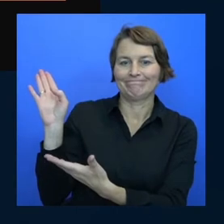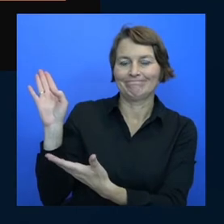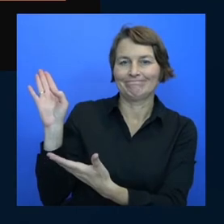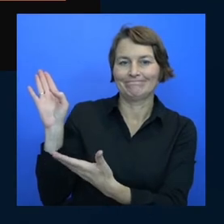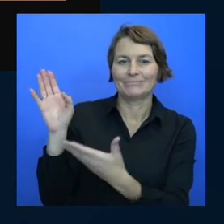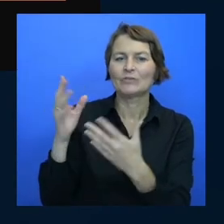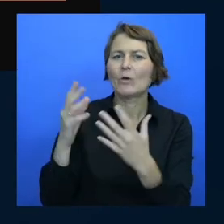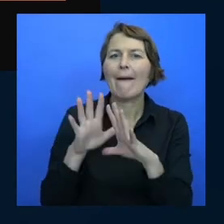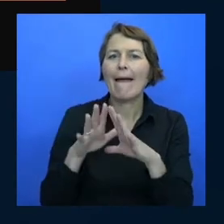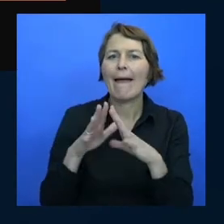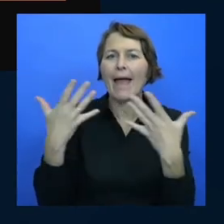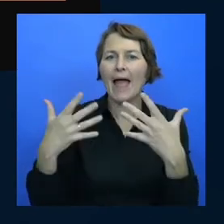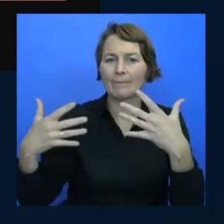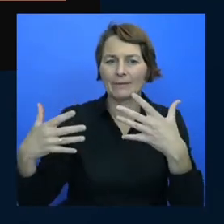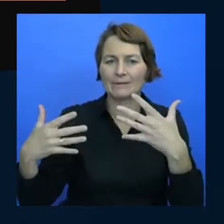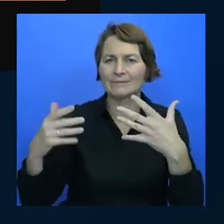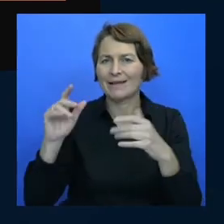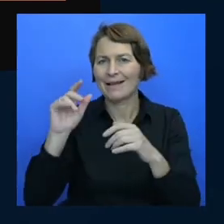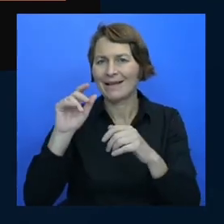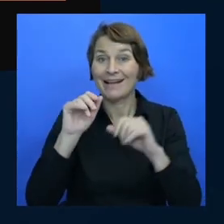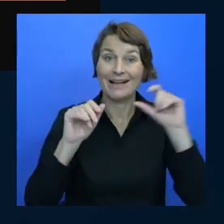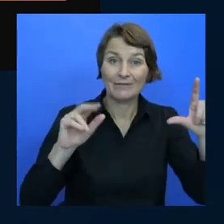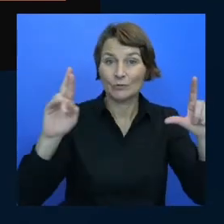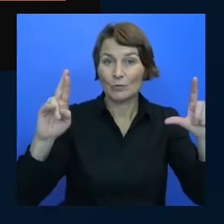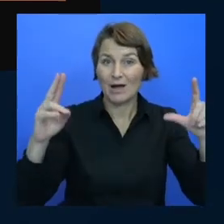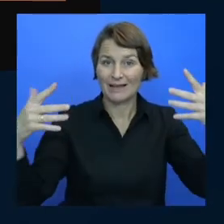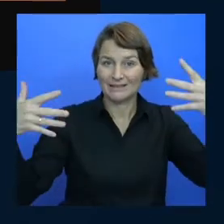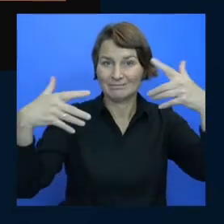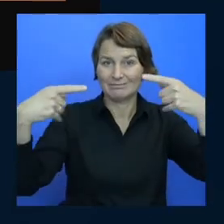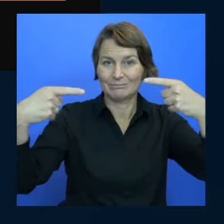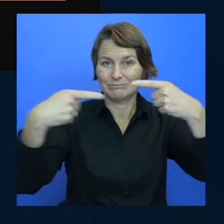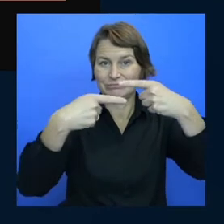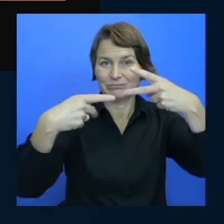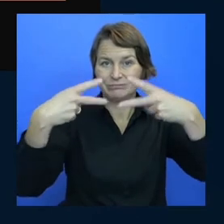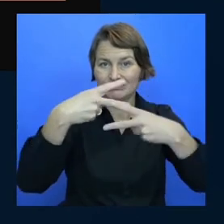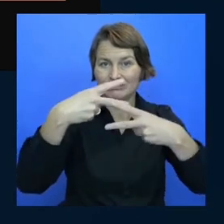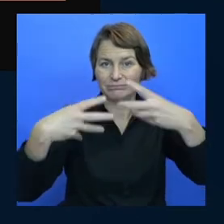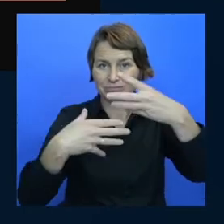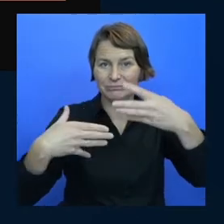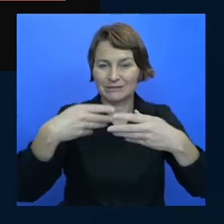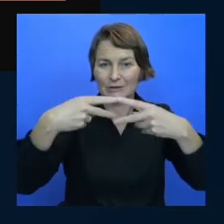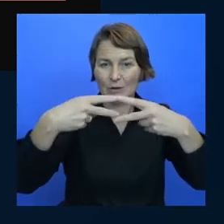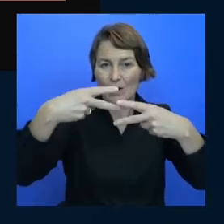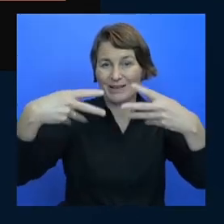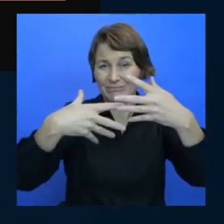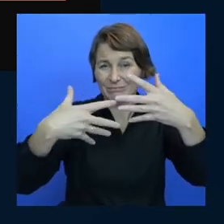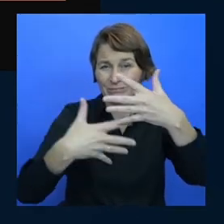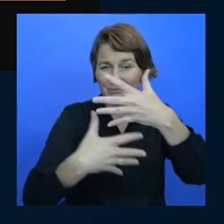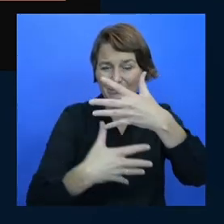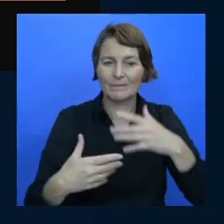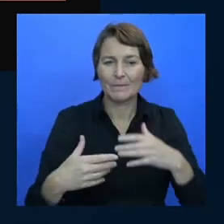the left and the right so every other byte and i have to actually de-interleave them interleaving is